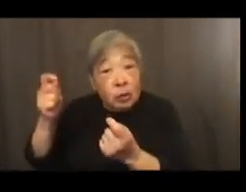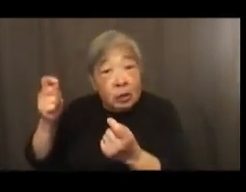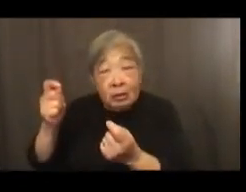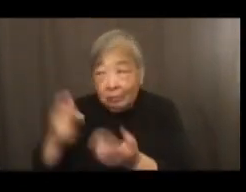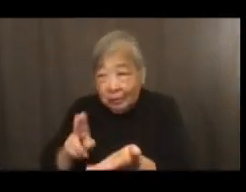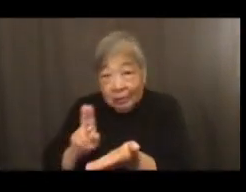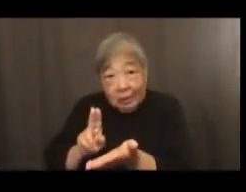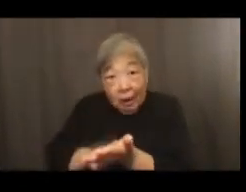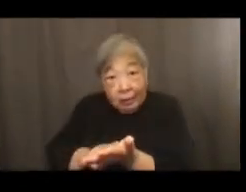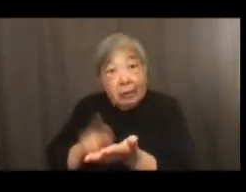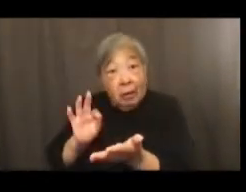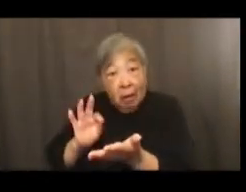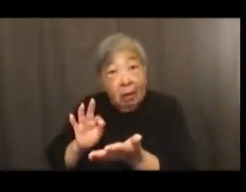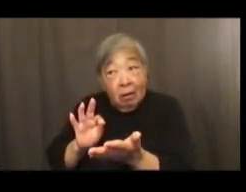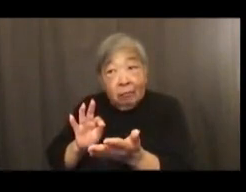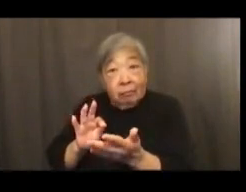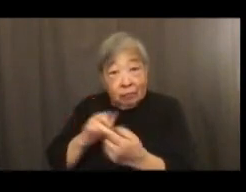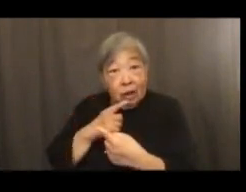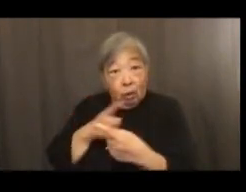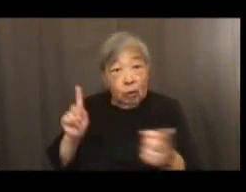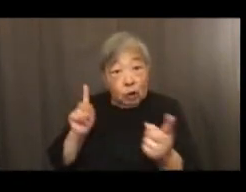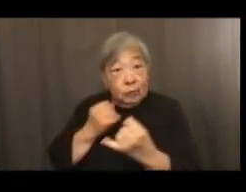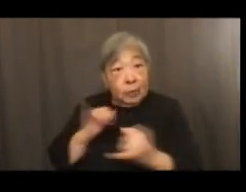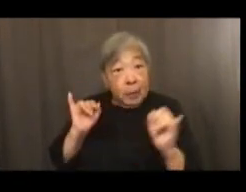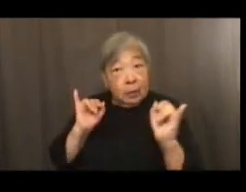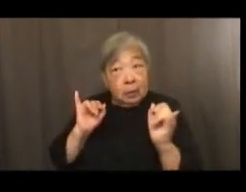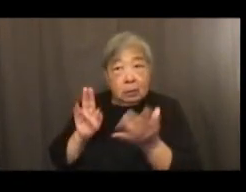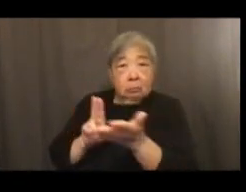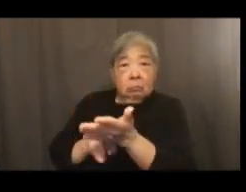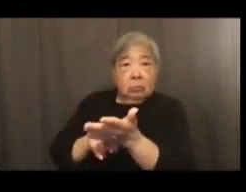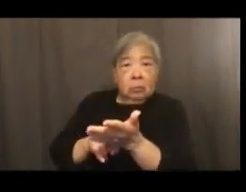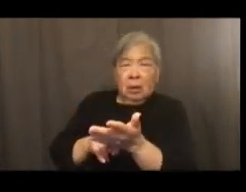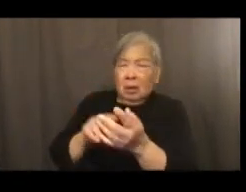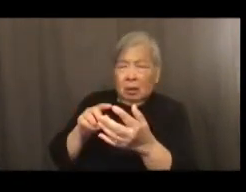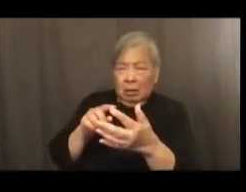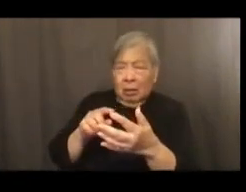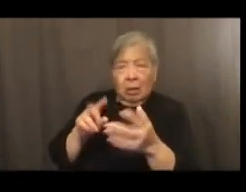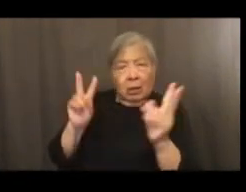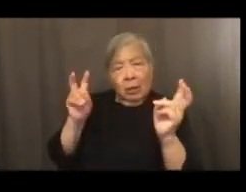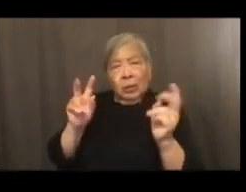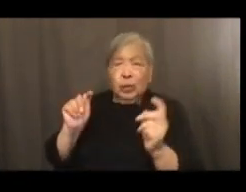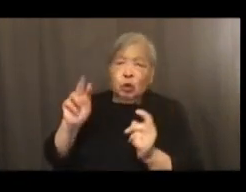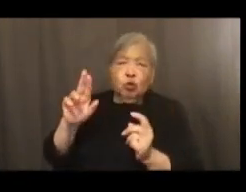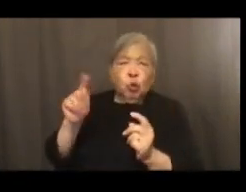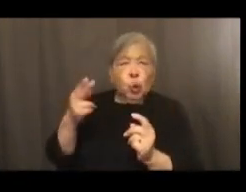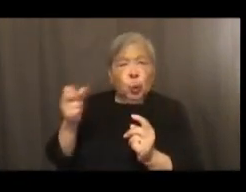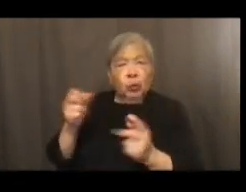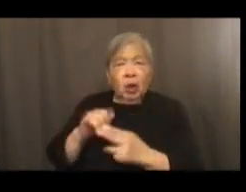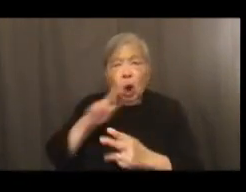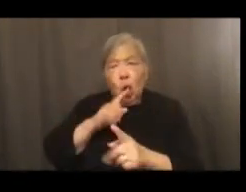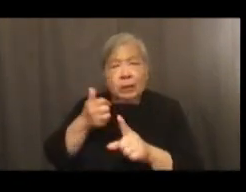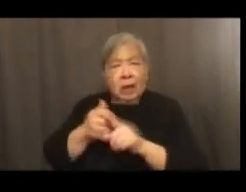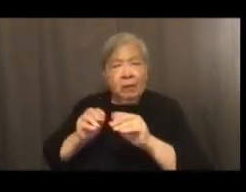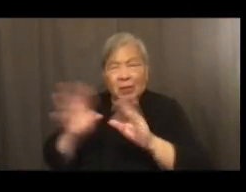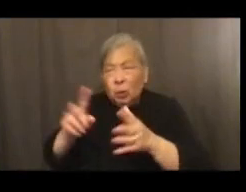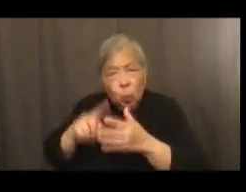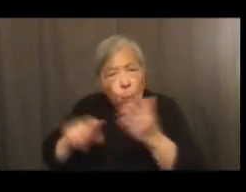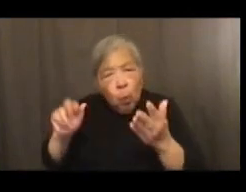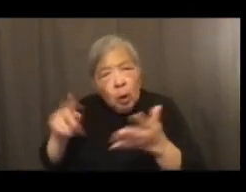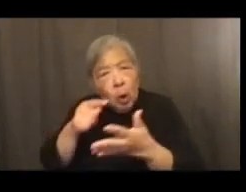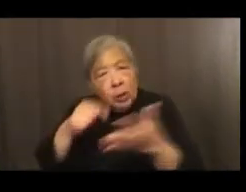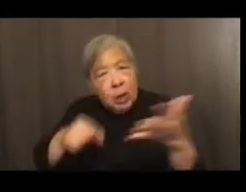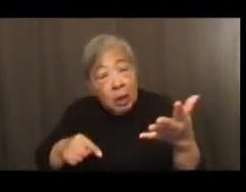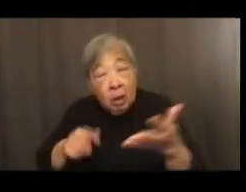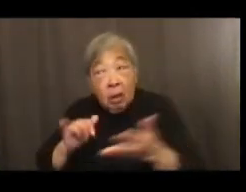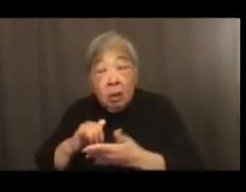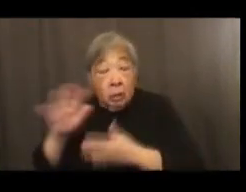Declaration of Independence and really what those truths were that we held to be self-evident and that all men, as you know, and women